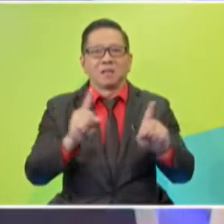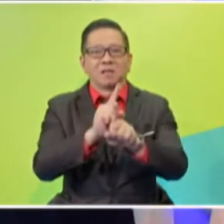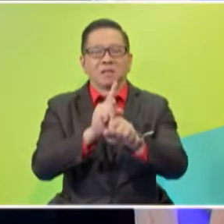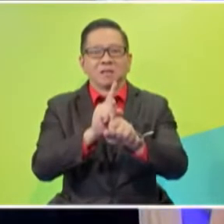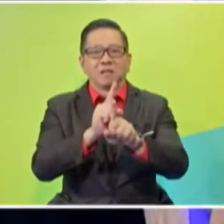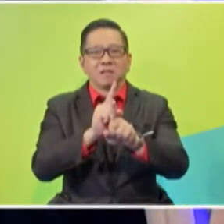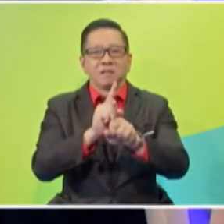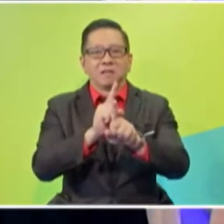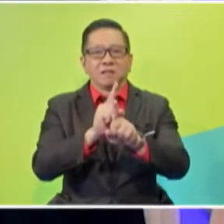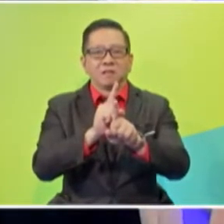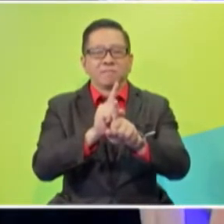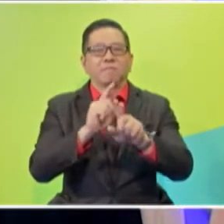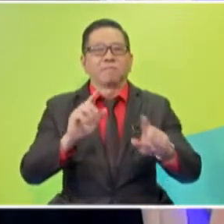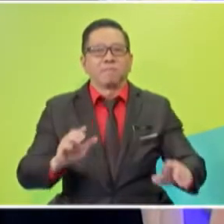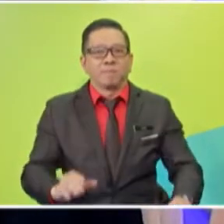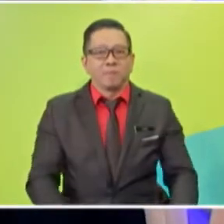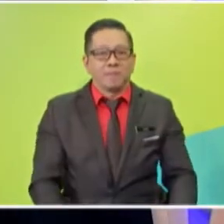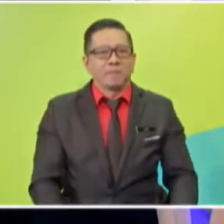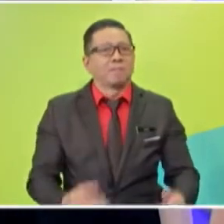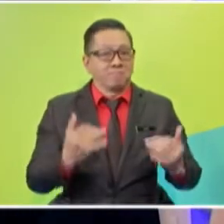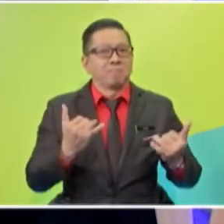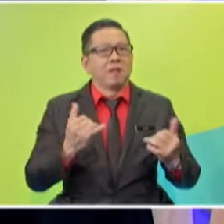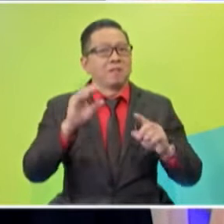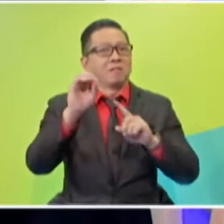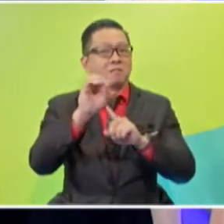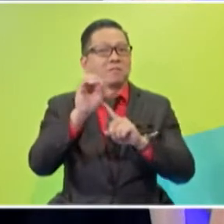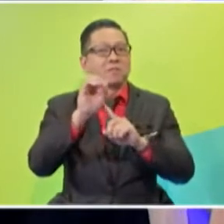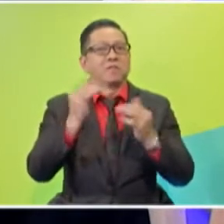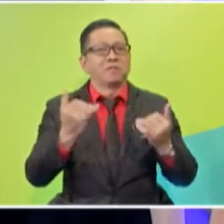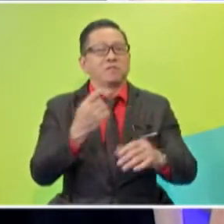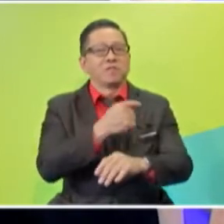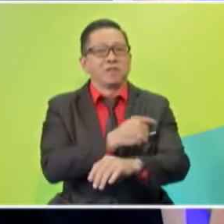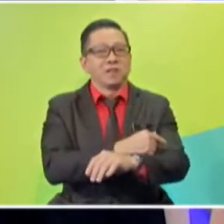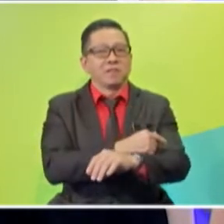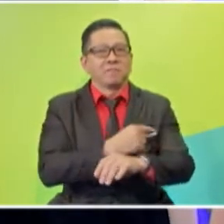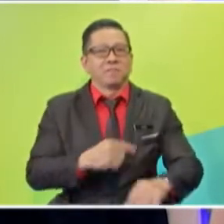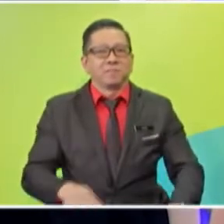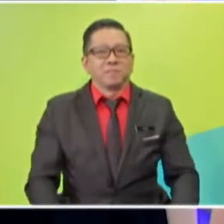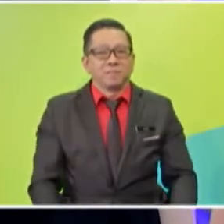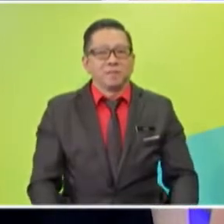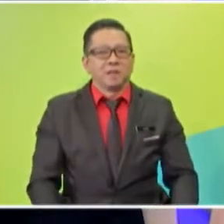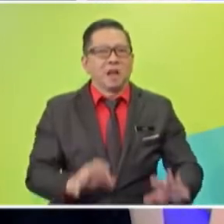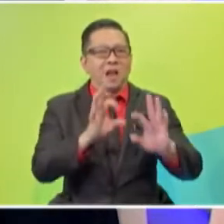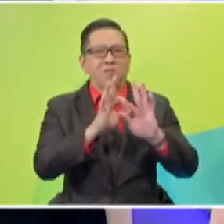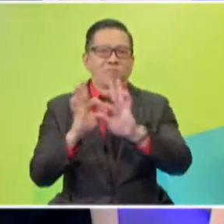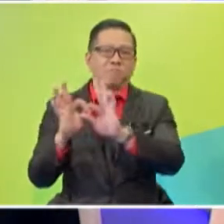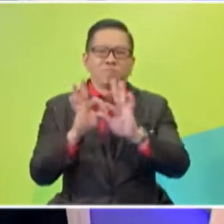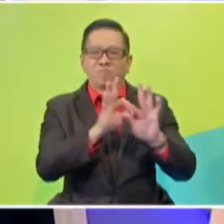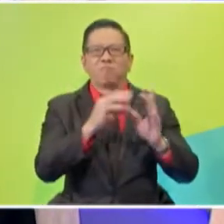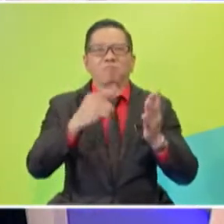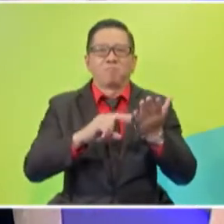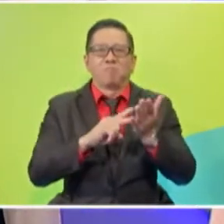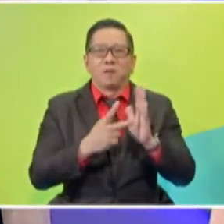So, is our learning objectives for today. All right. And as I said, what is the meaning of interaction among living things?